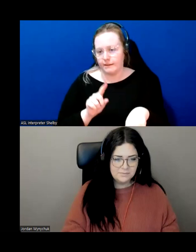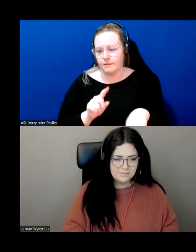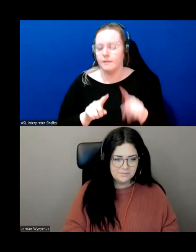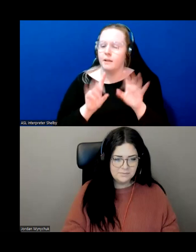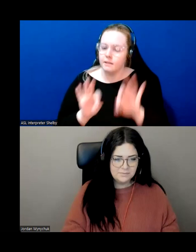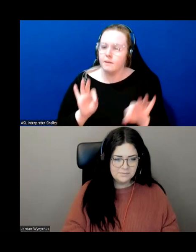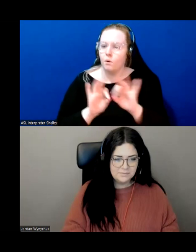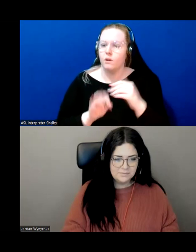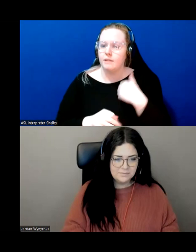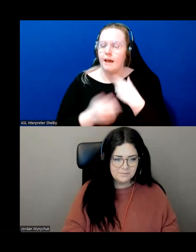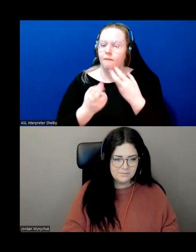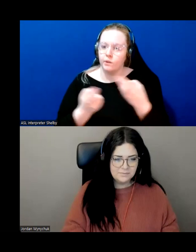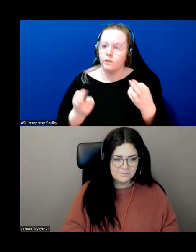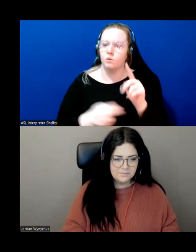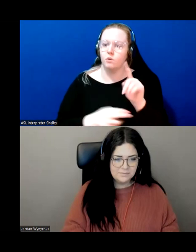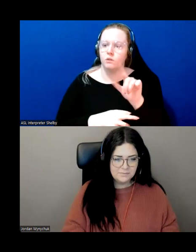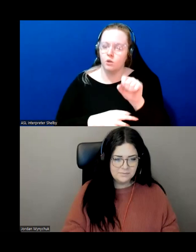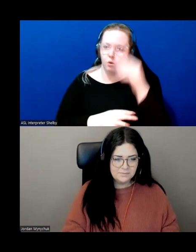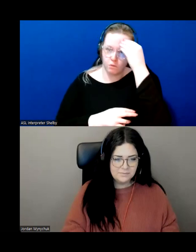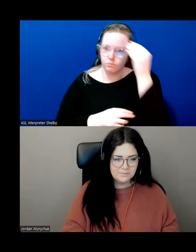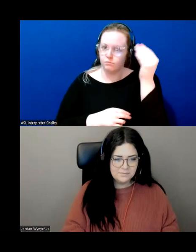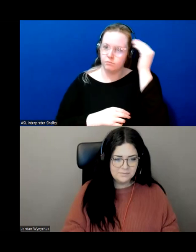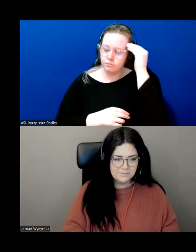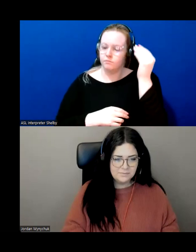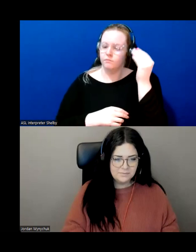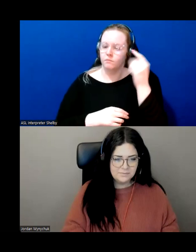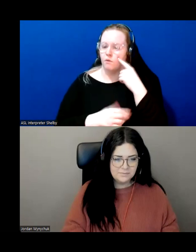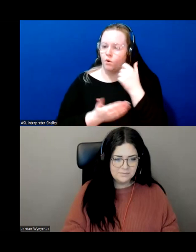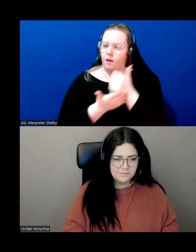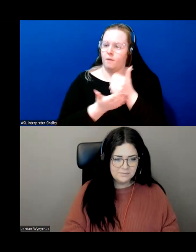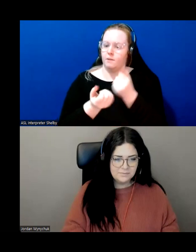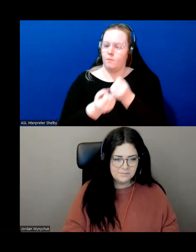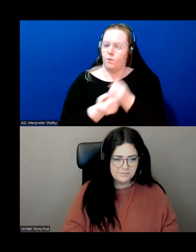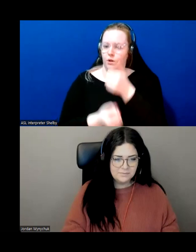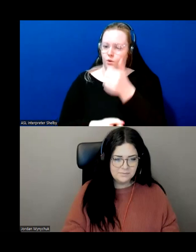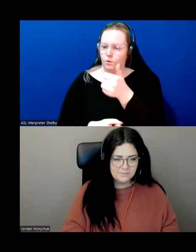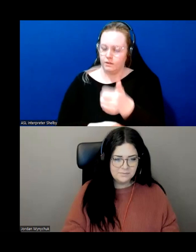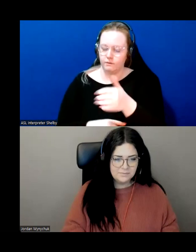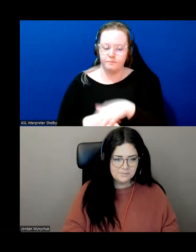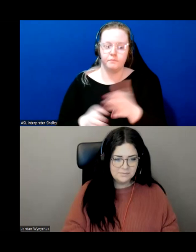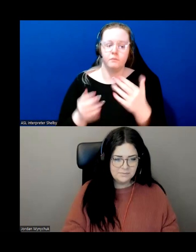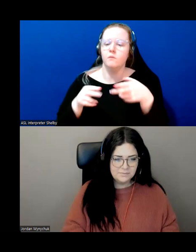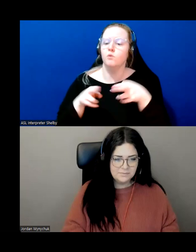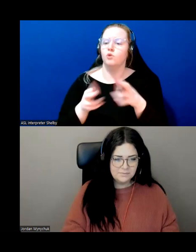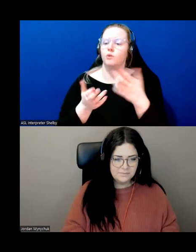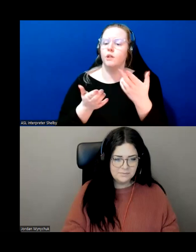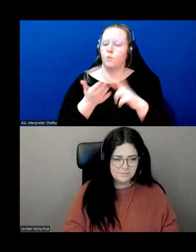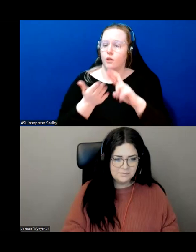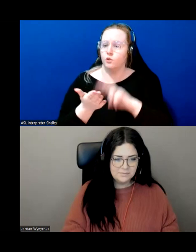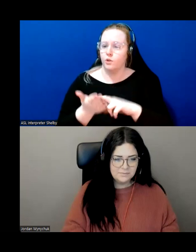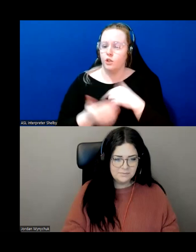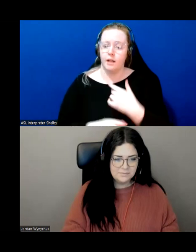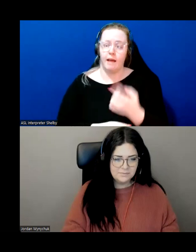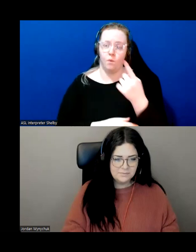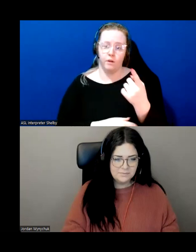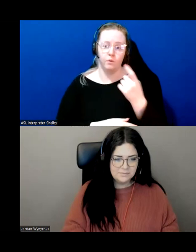had during registration was what would be the